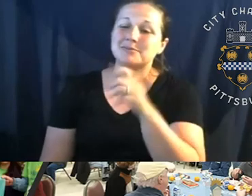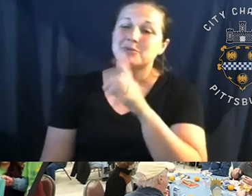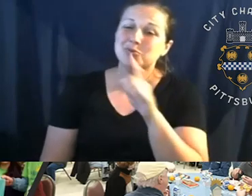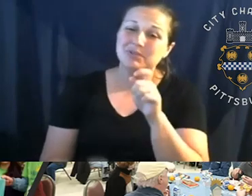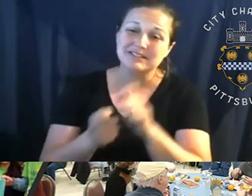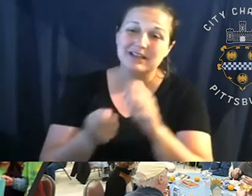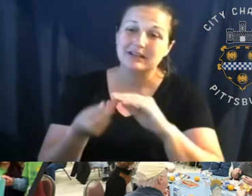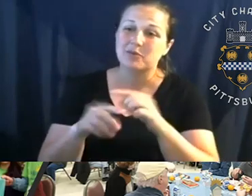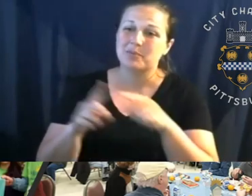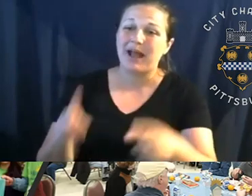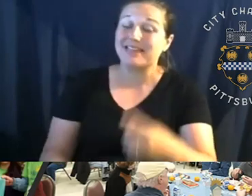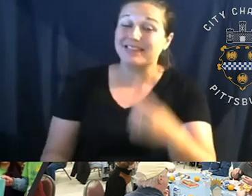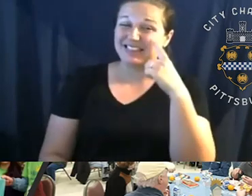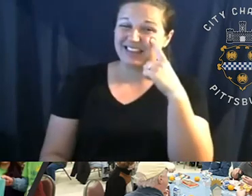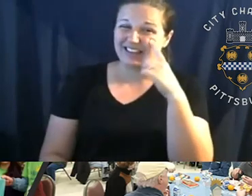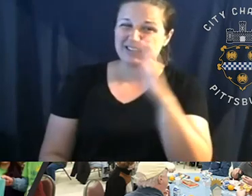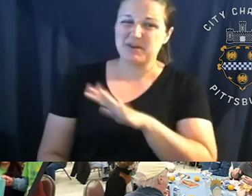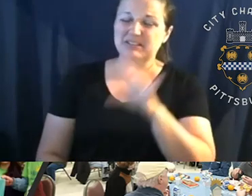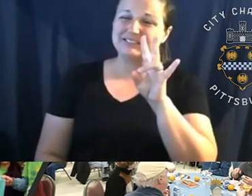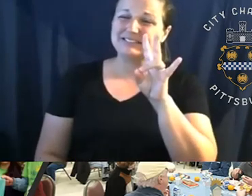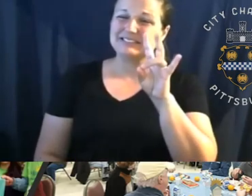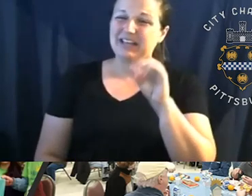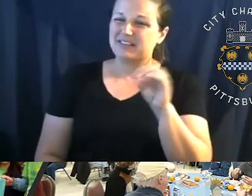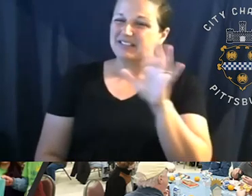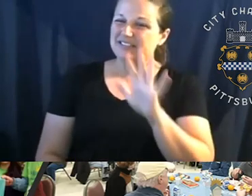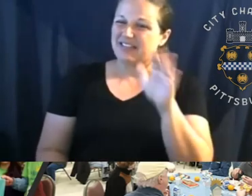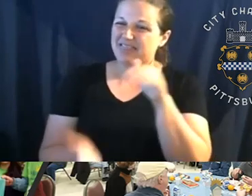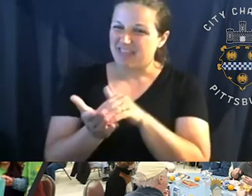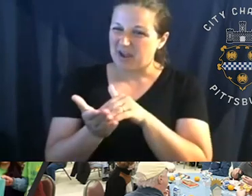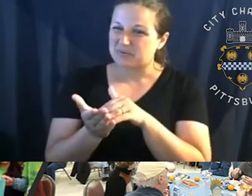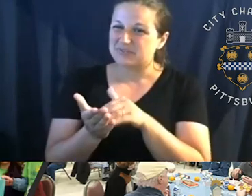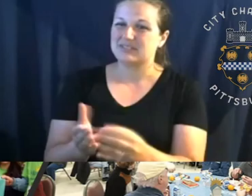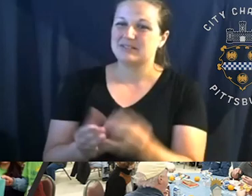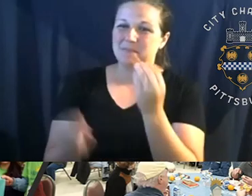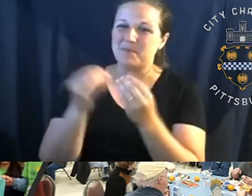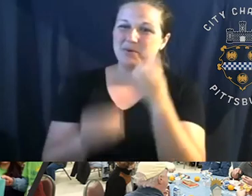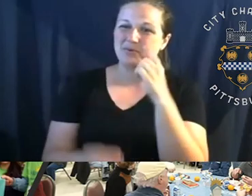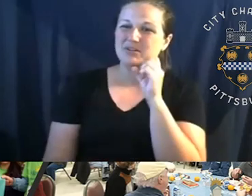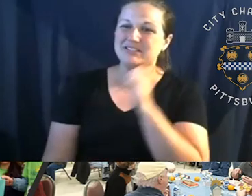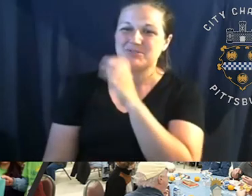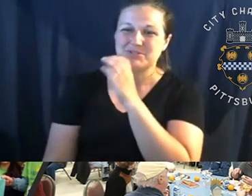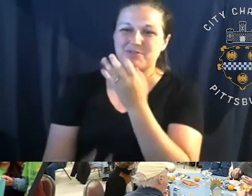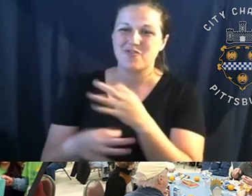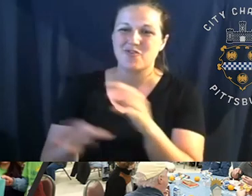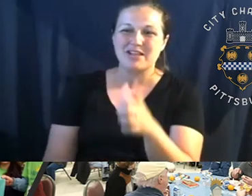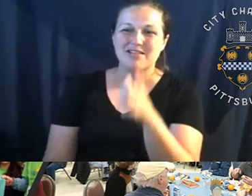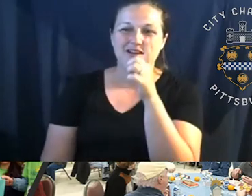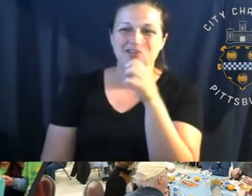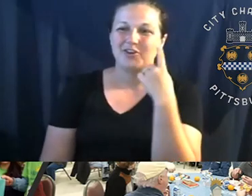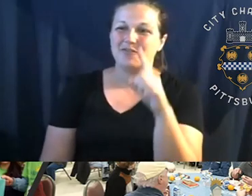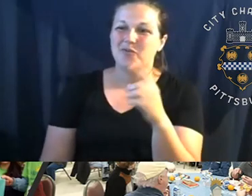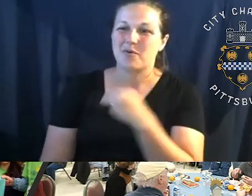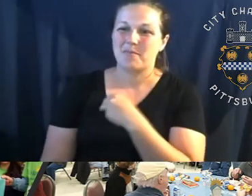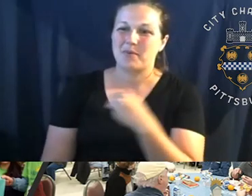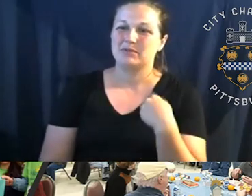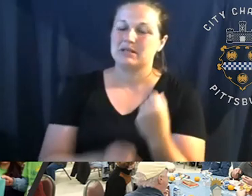70 some thousand meals to seniors, uh, lunches that, that they are, uh, free lunches to our senior members, last